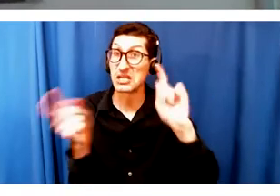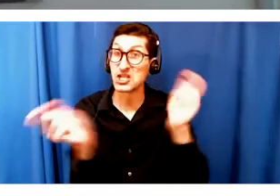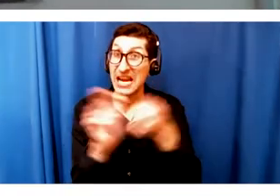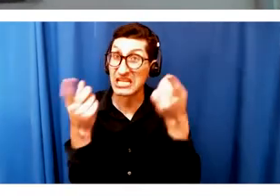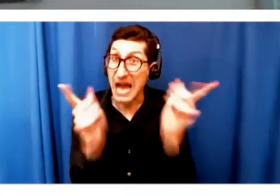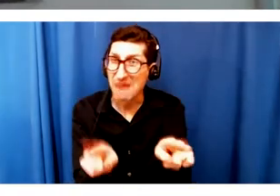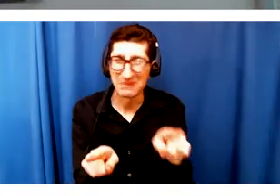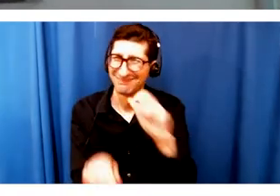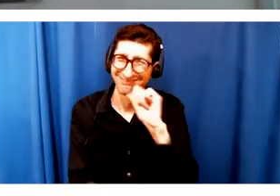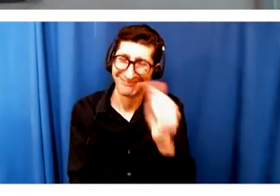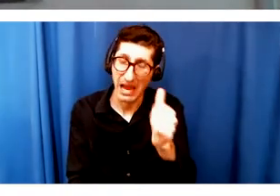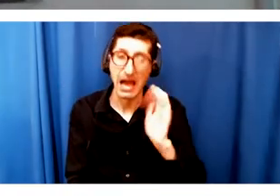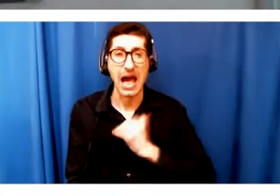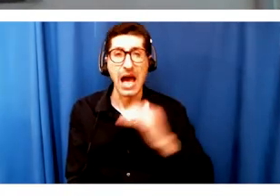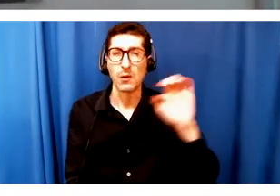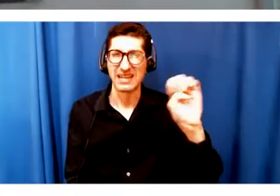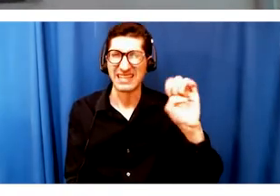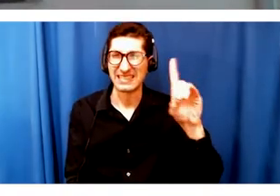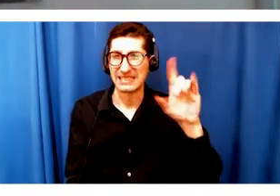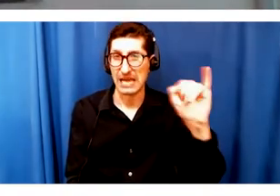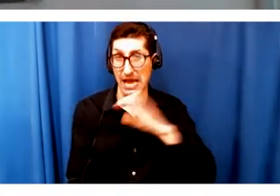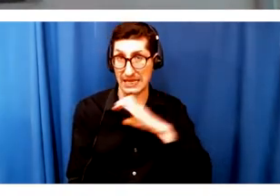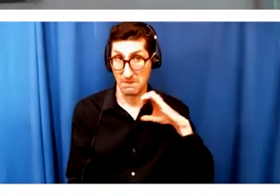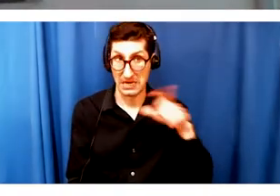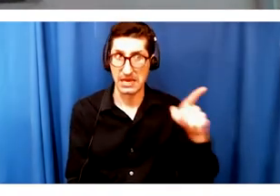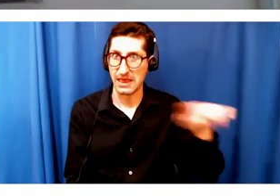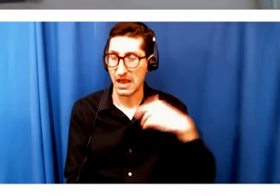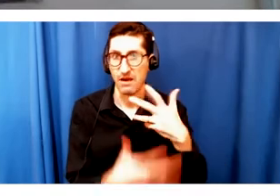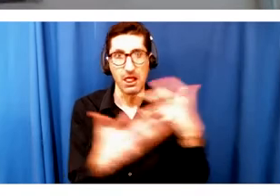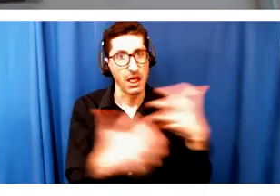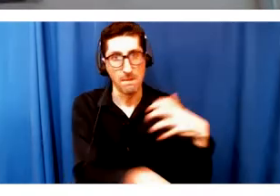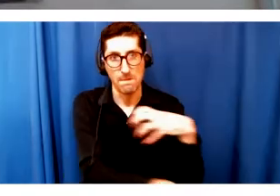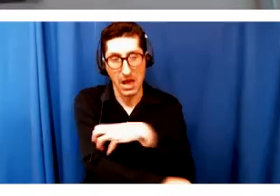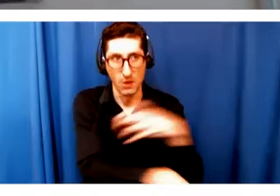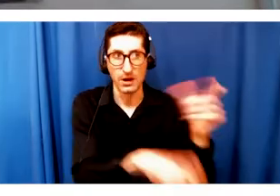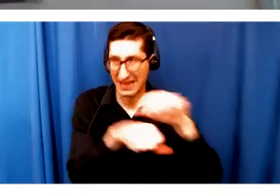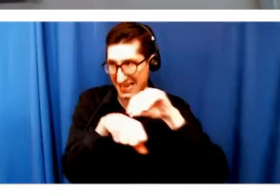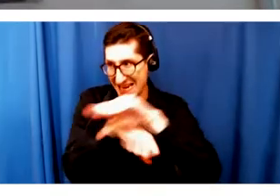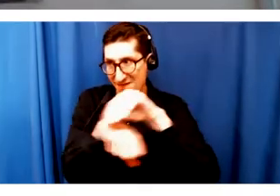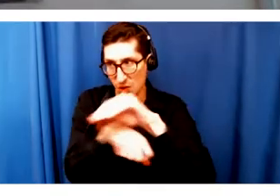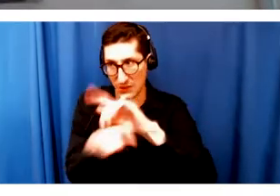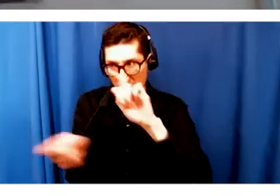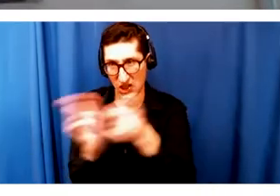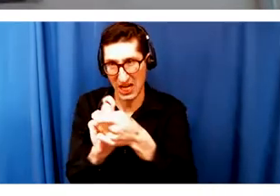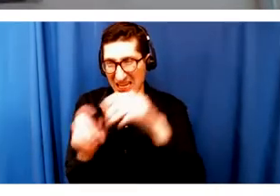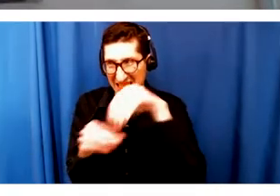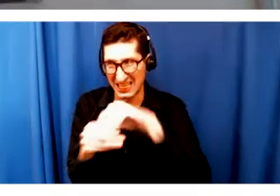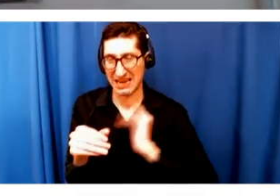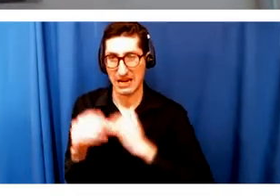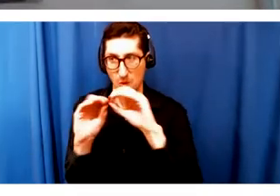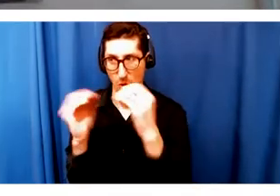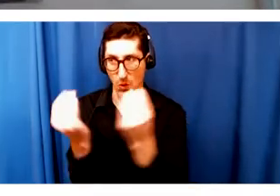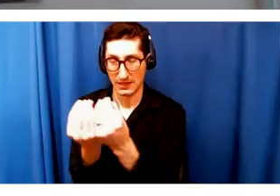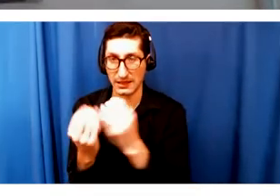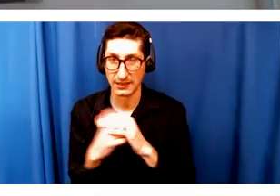EDI committee has a lot of power to influence a lot of change in the organization. And otherwise, I feel like